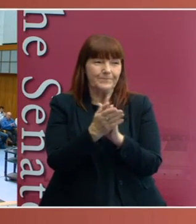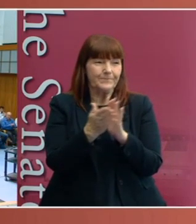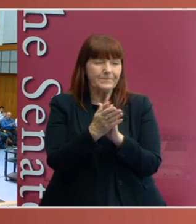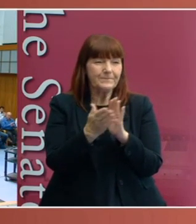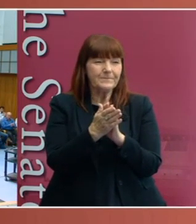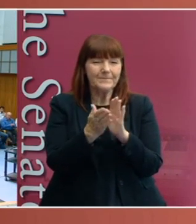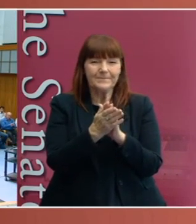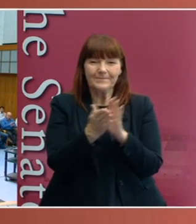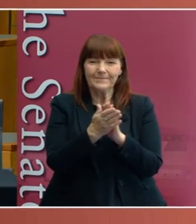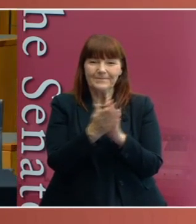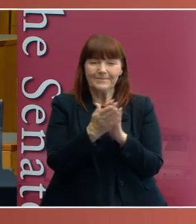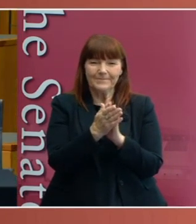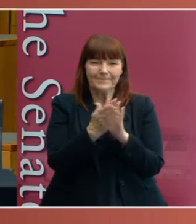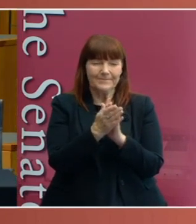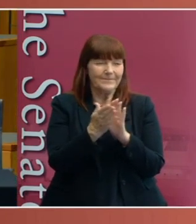Thank you so much.